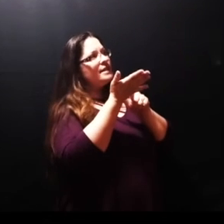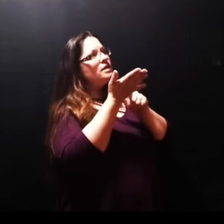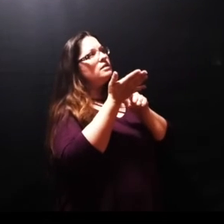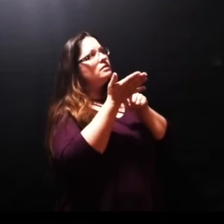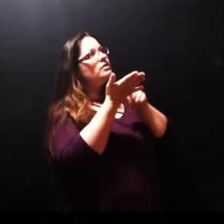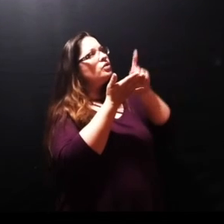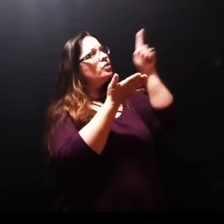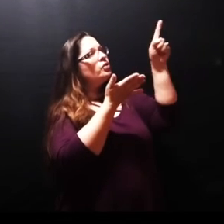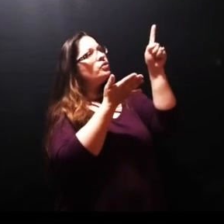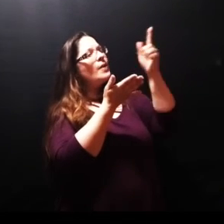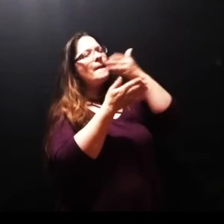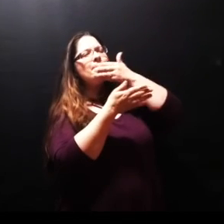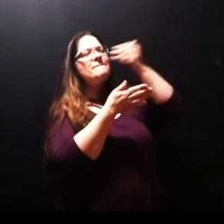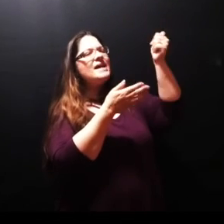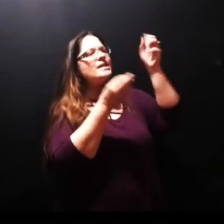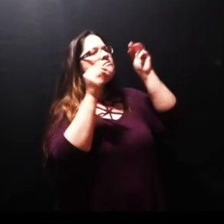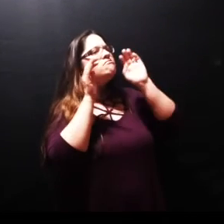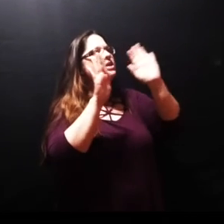to take my sin away